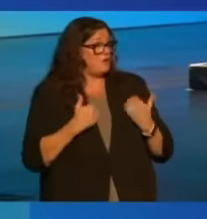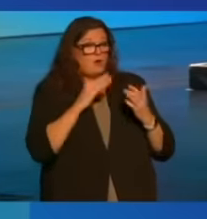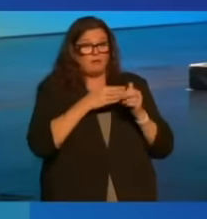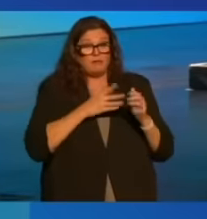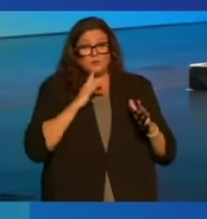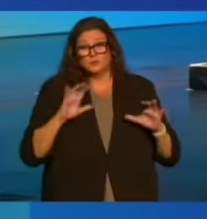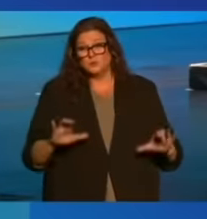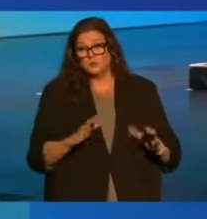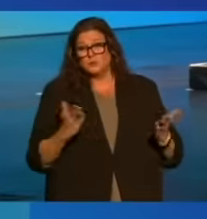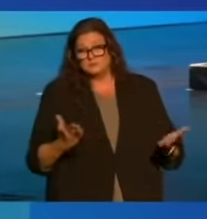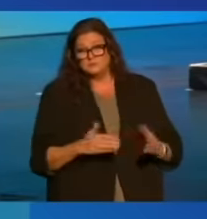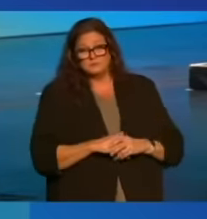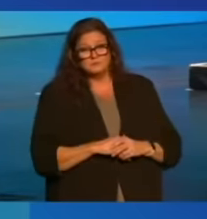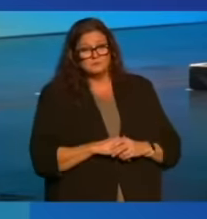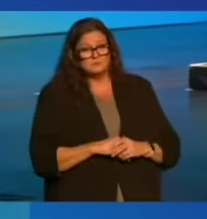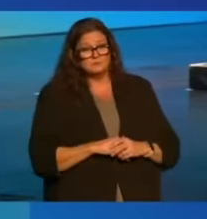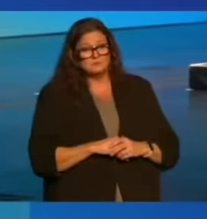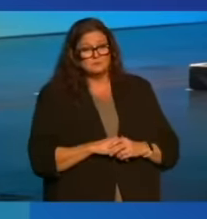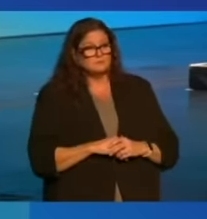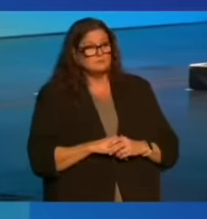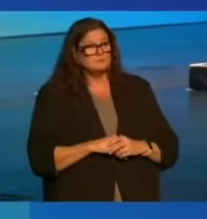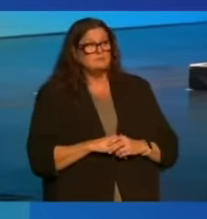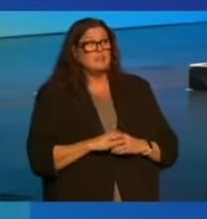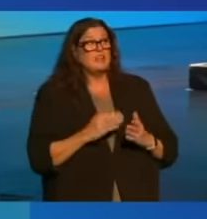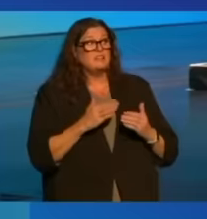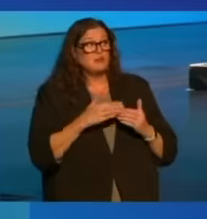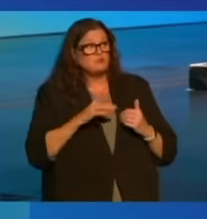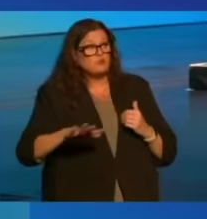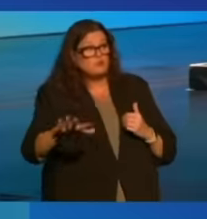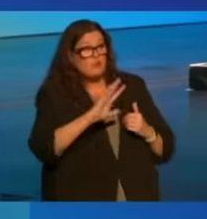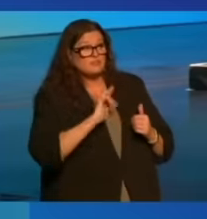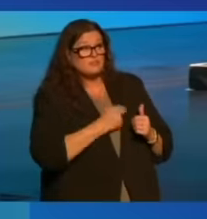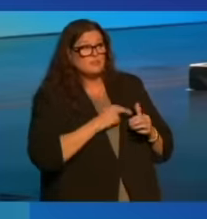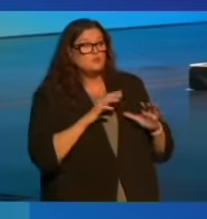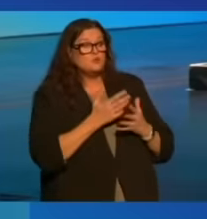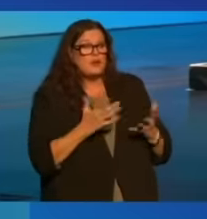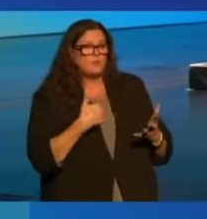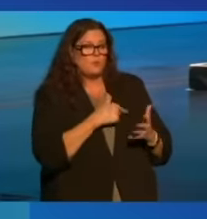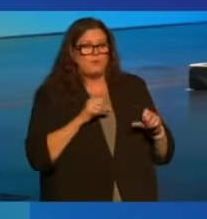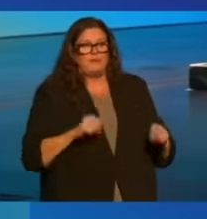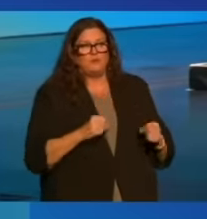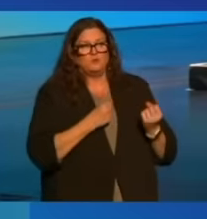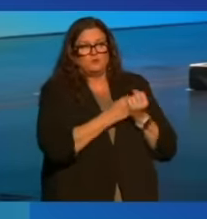leaders are doing. And it's up to the rest of us to do everything we can to support them.